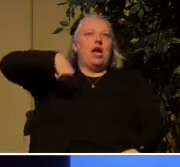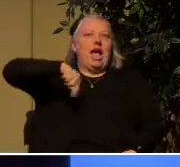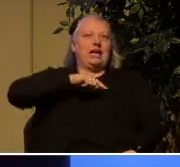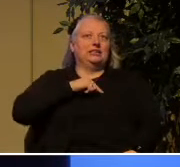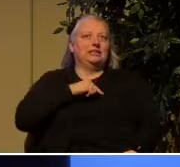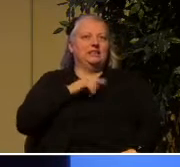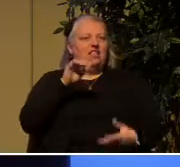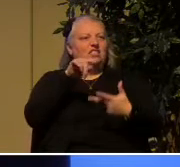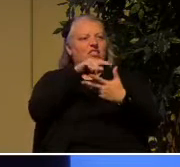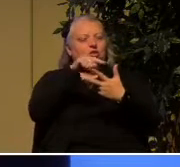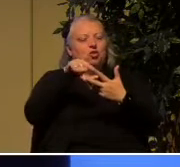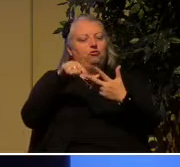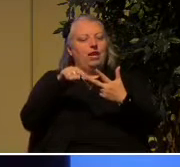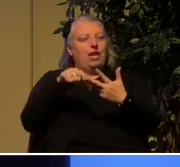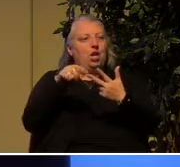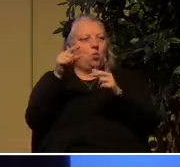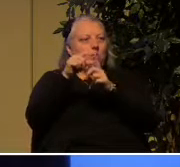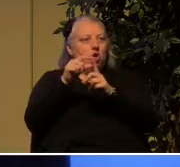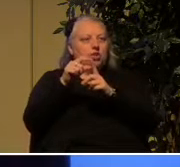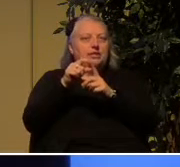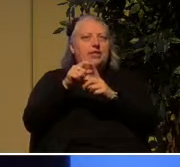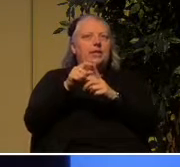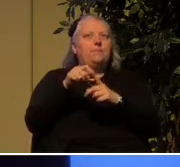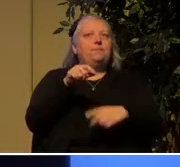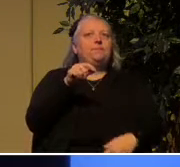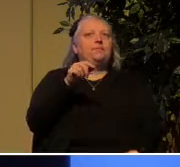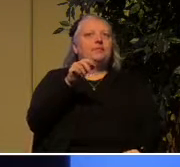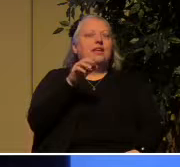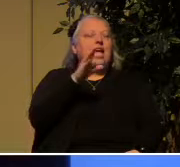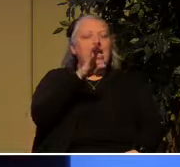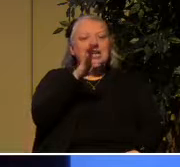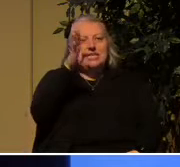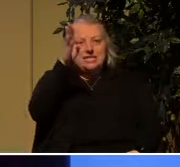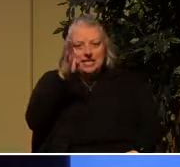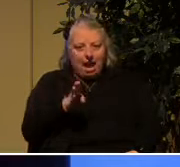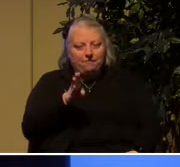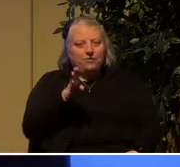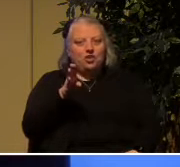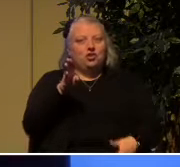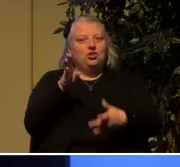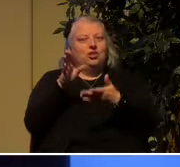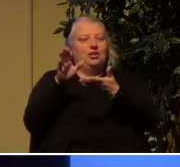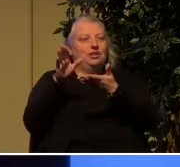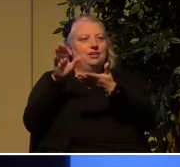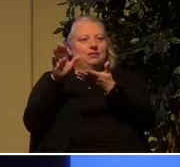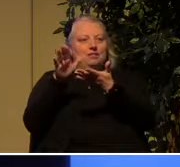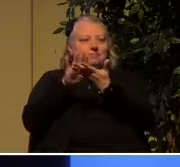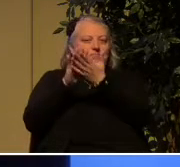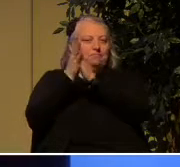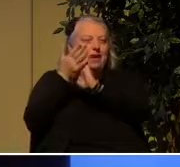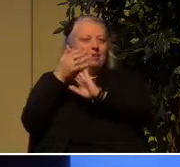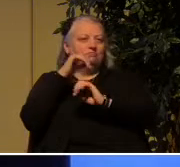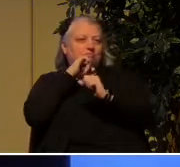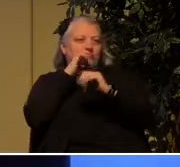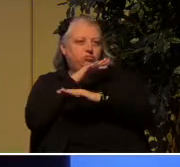three adjectives. Imperishable. It's never going to be corrupted.